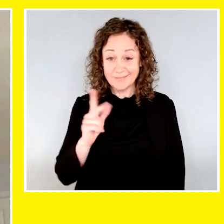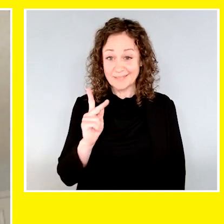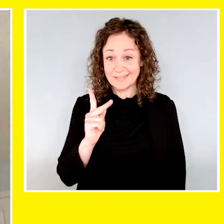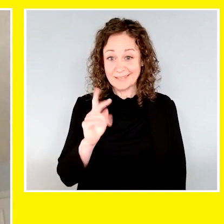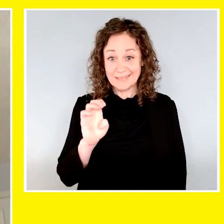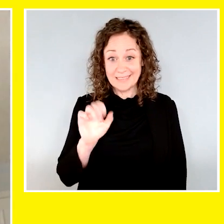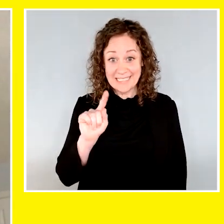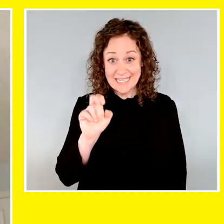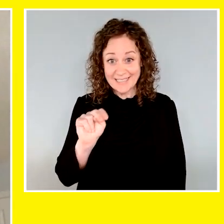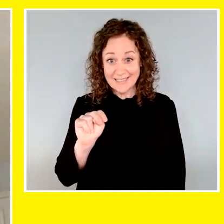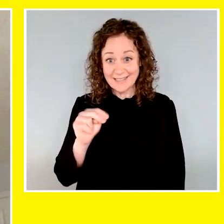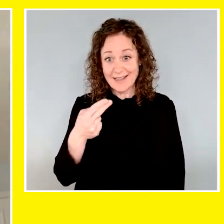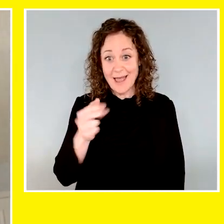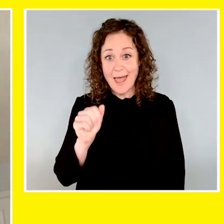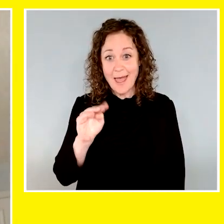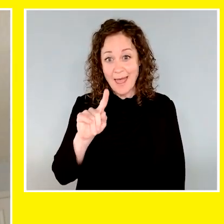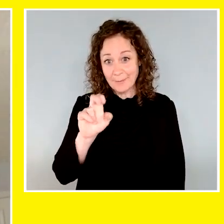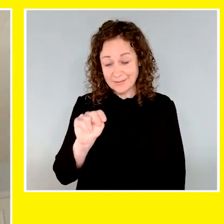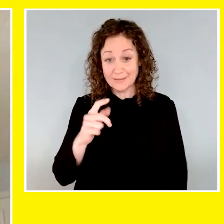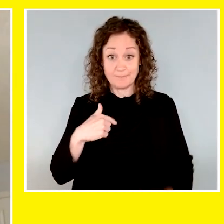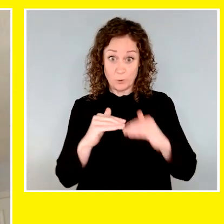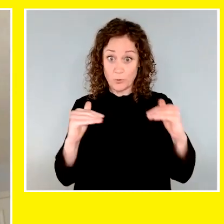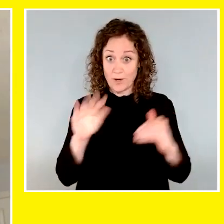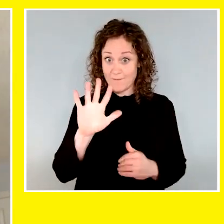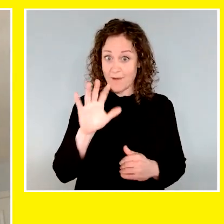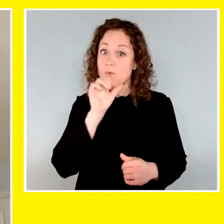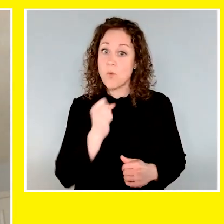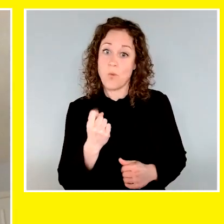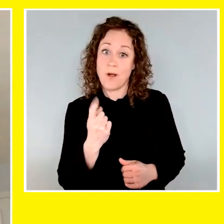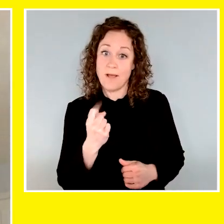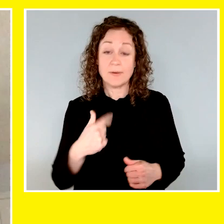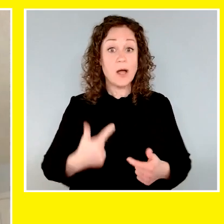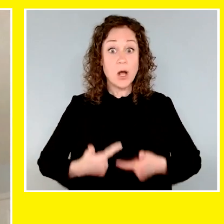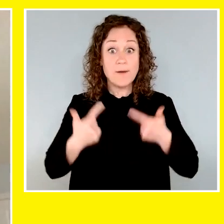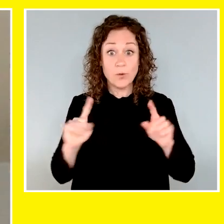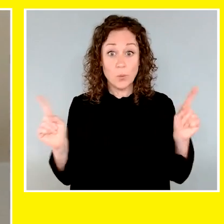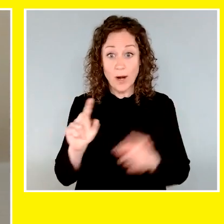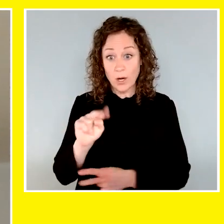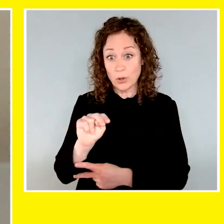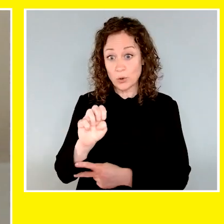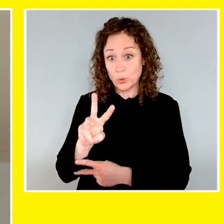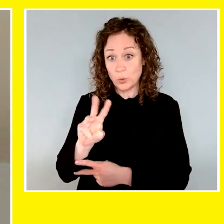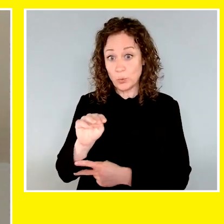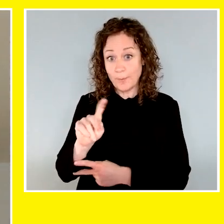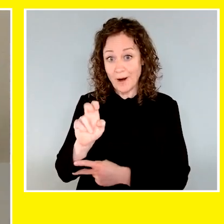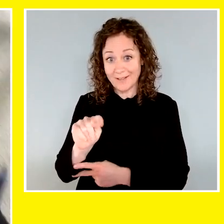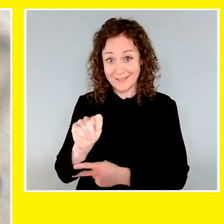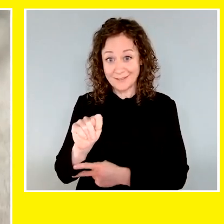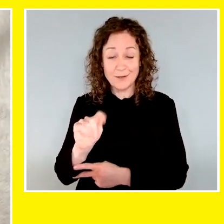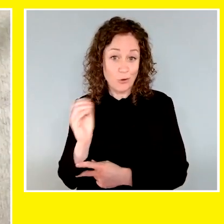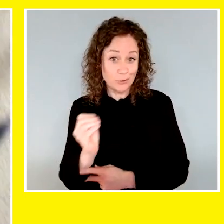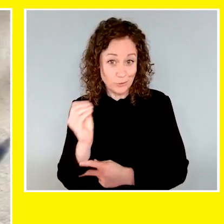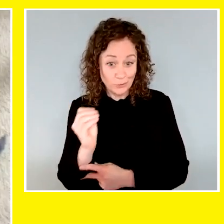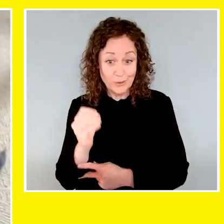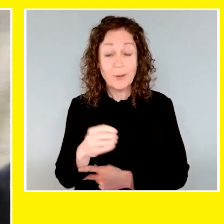I'm Keaton Hamilton. I'm in grade five and 11 years old. I live in New Market, Ontario. Indy.